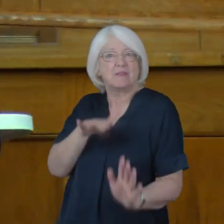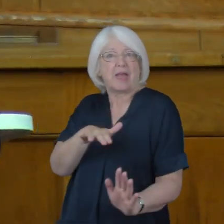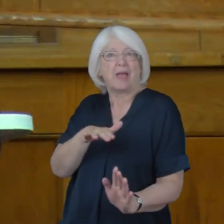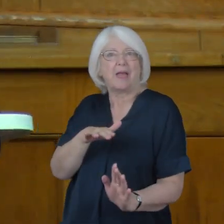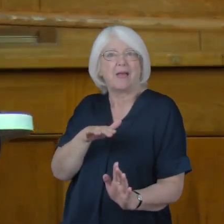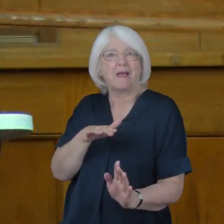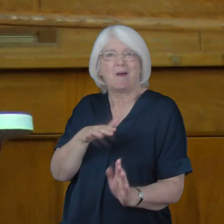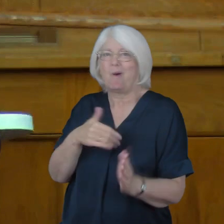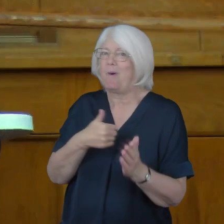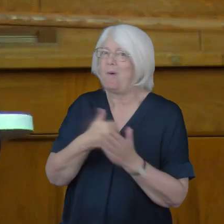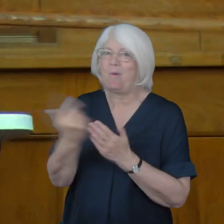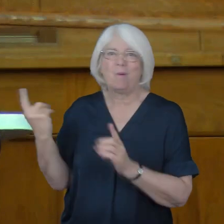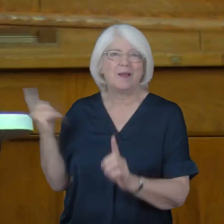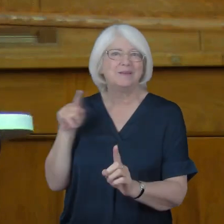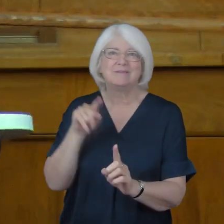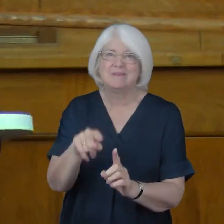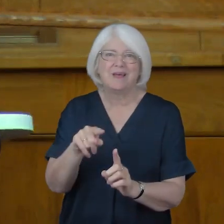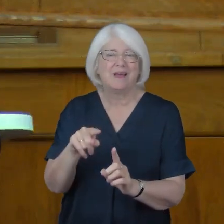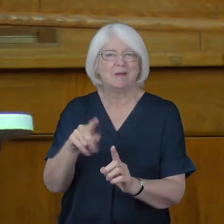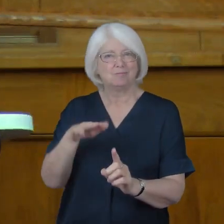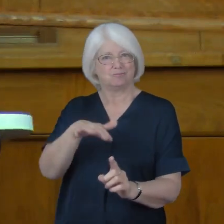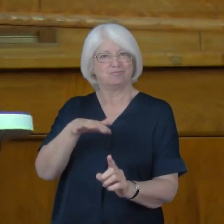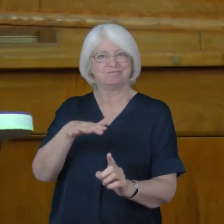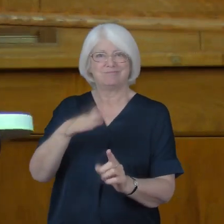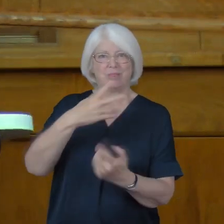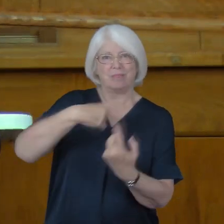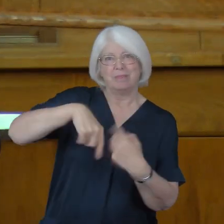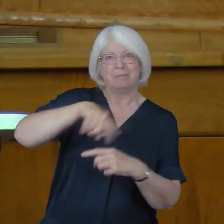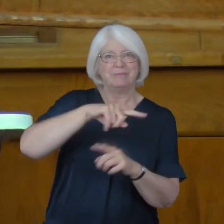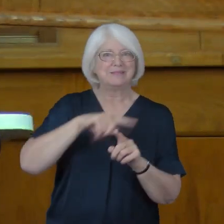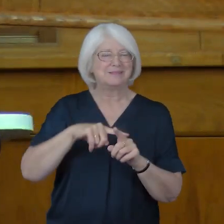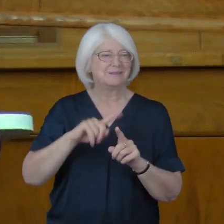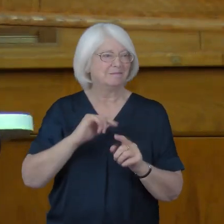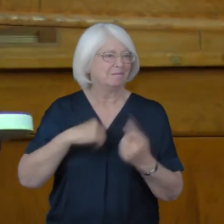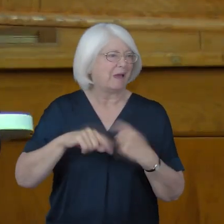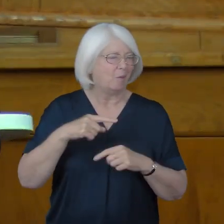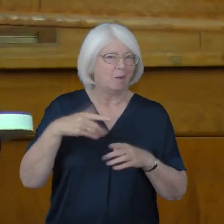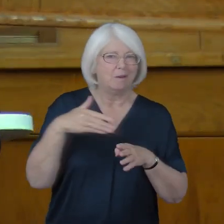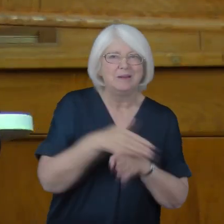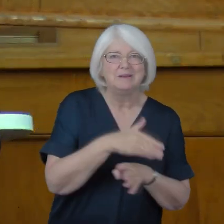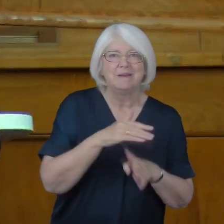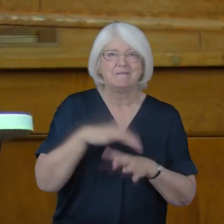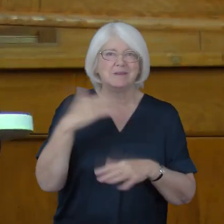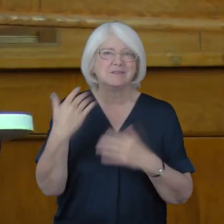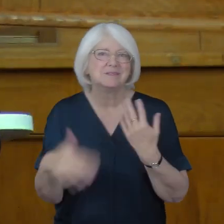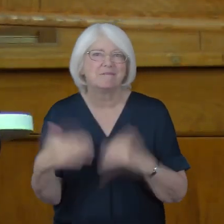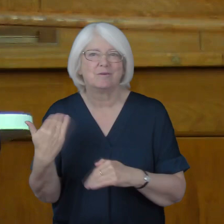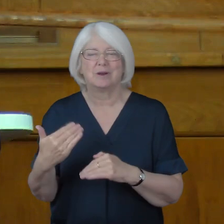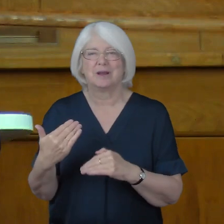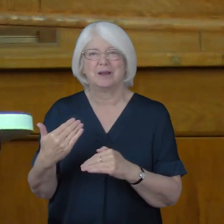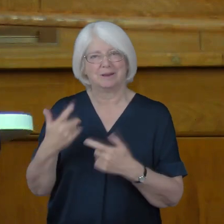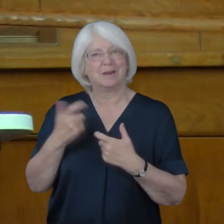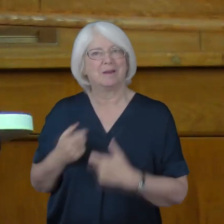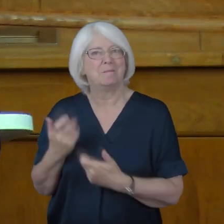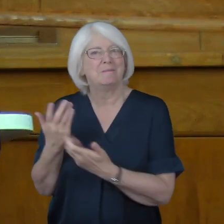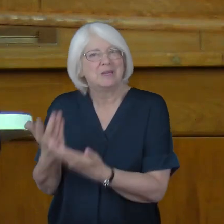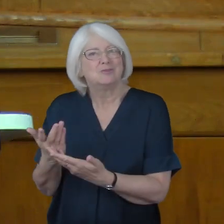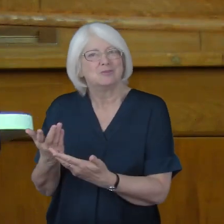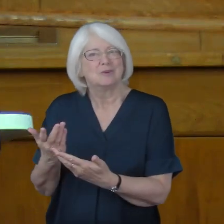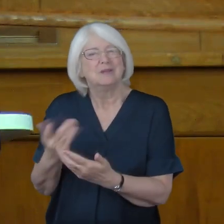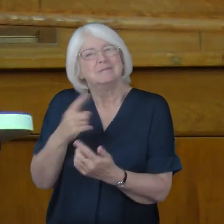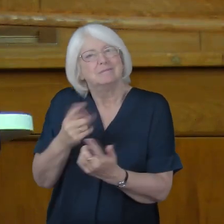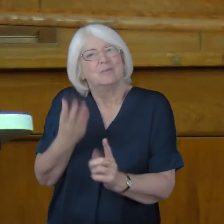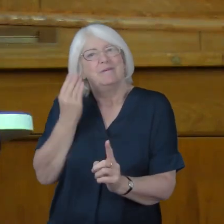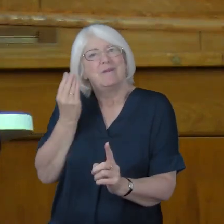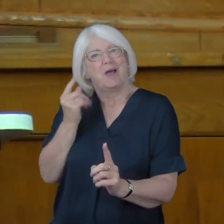as he has always been, present in the midst of endeavour, suffering and ministry,